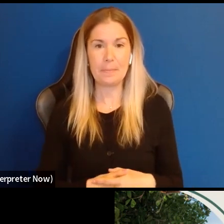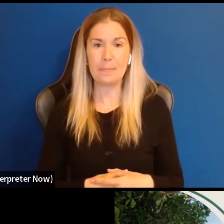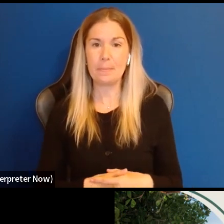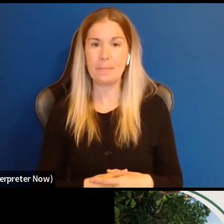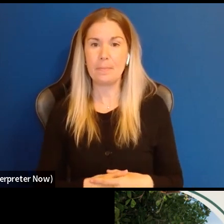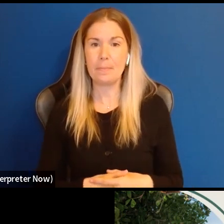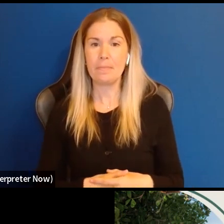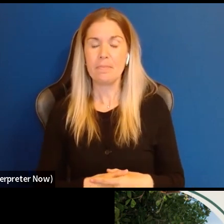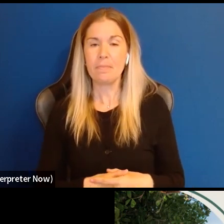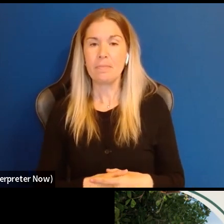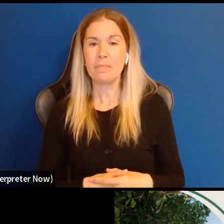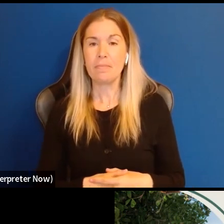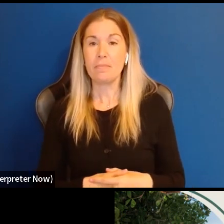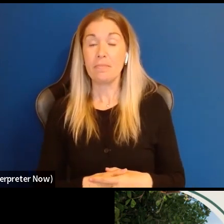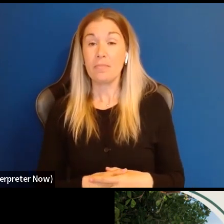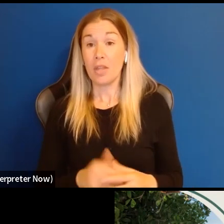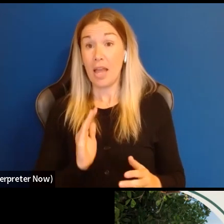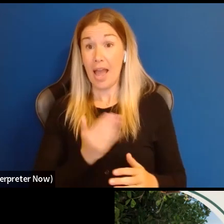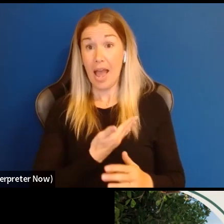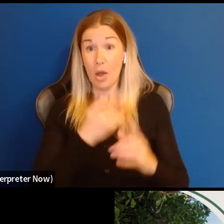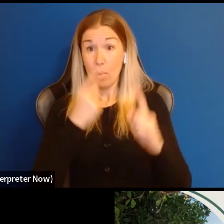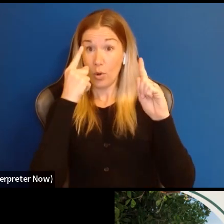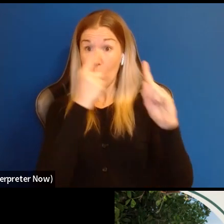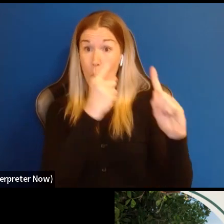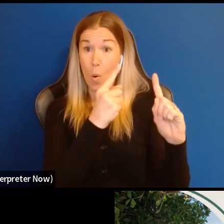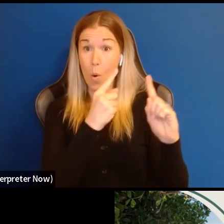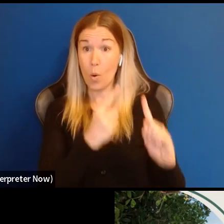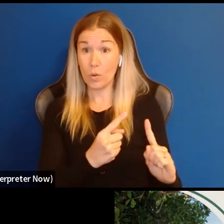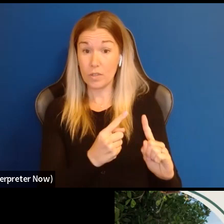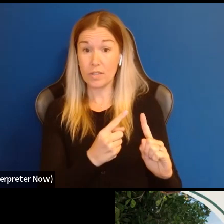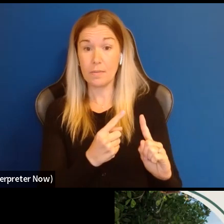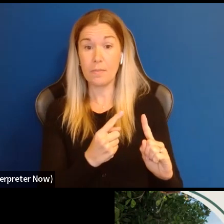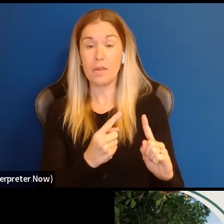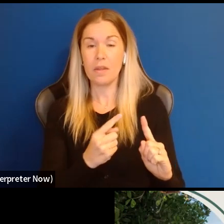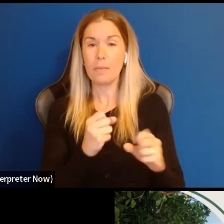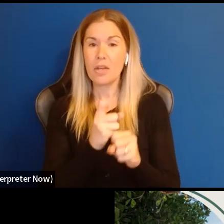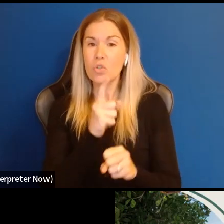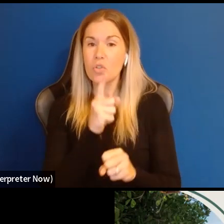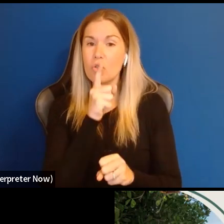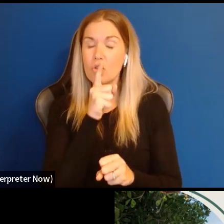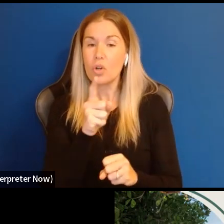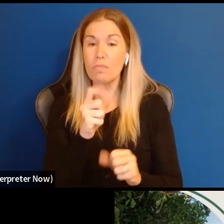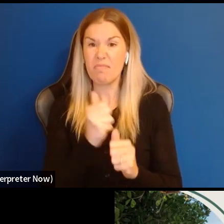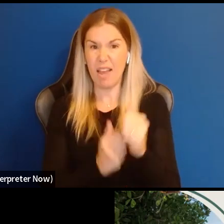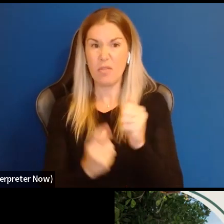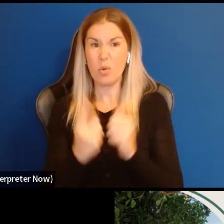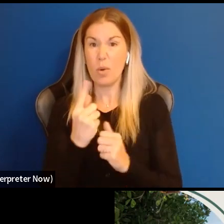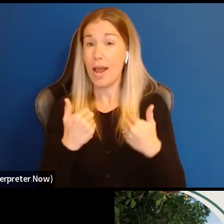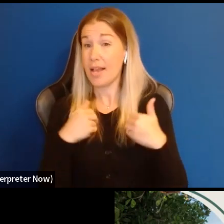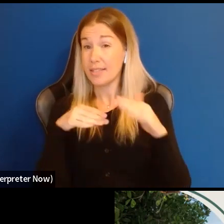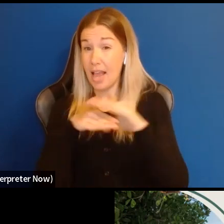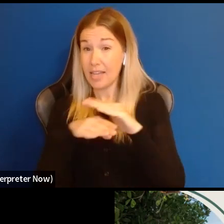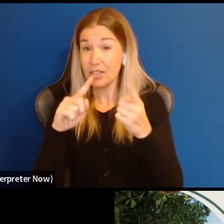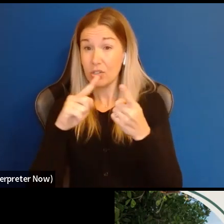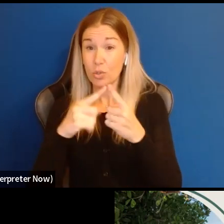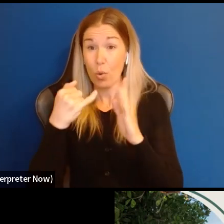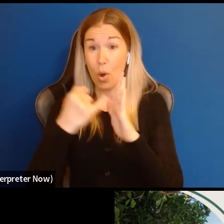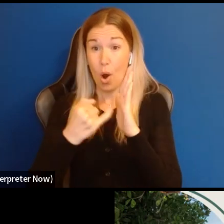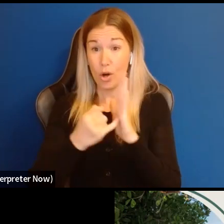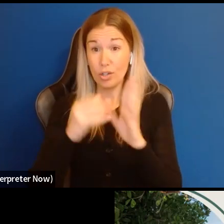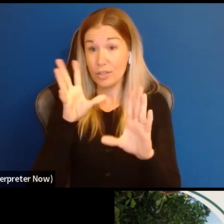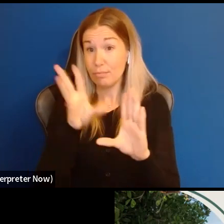The Arts Here goals ensure that everyone has access to arts participation.